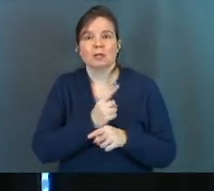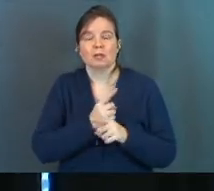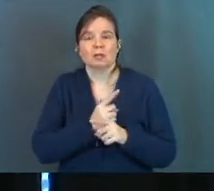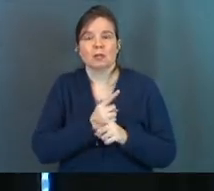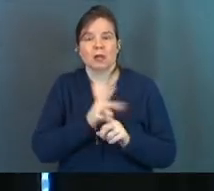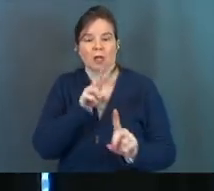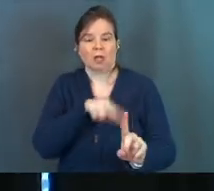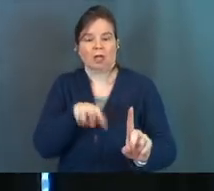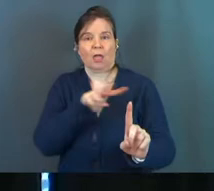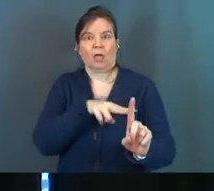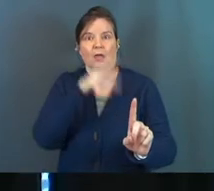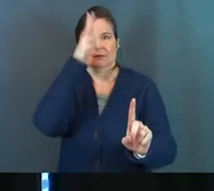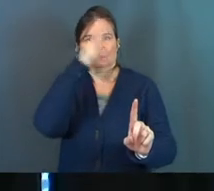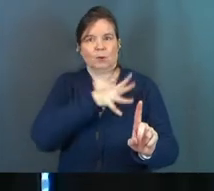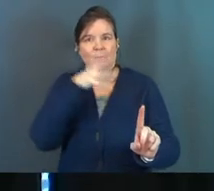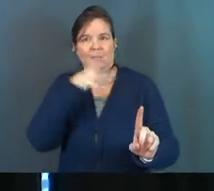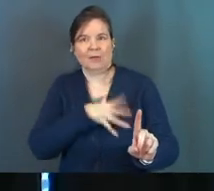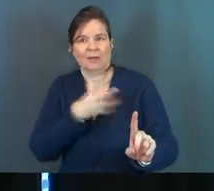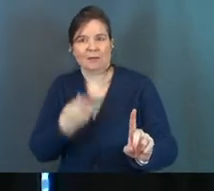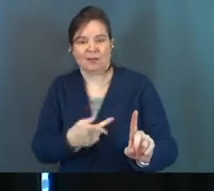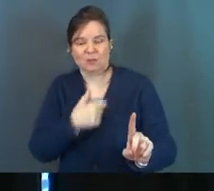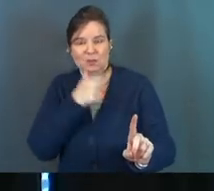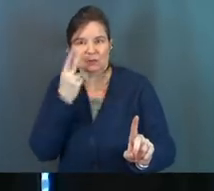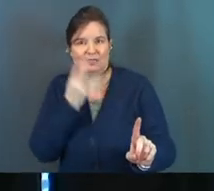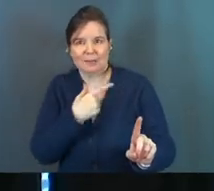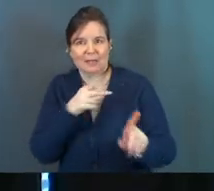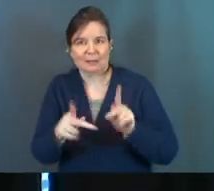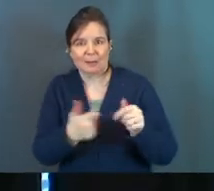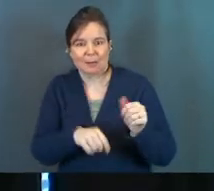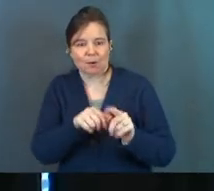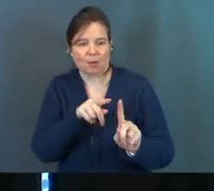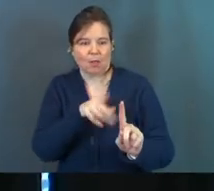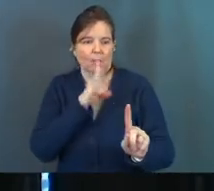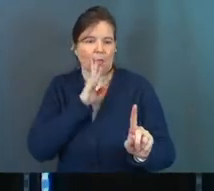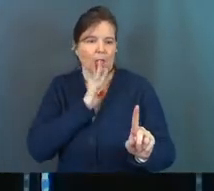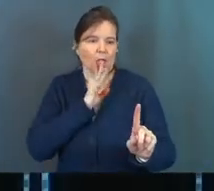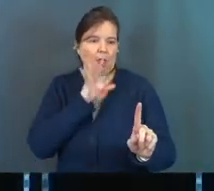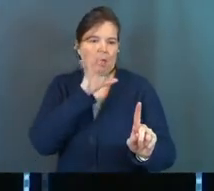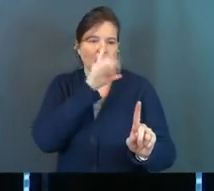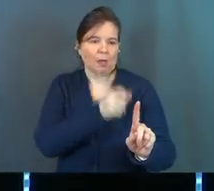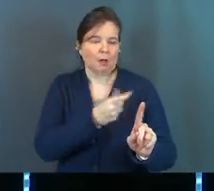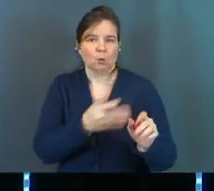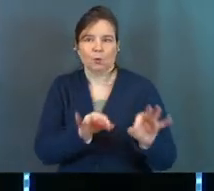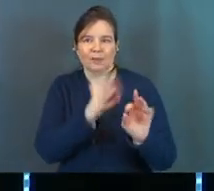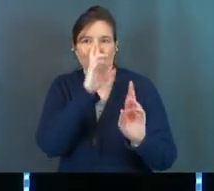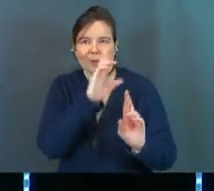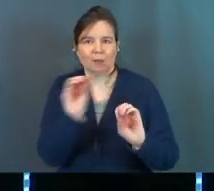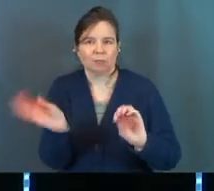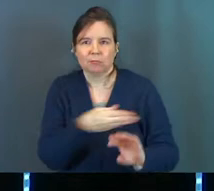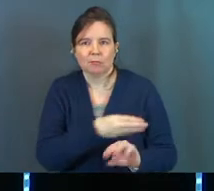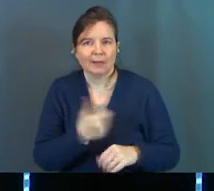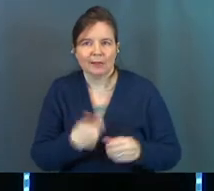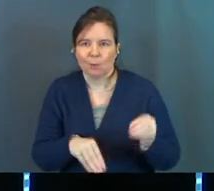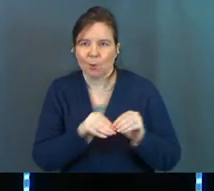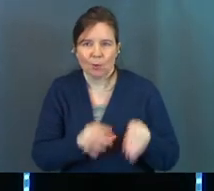objectify men and women. You don't see them as people anymore, worthy of respect.